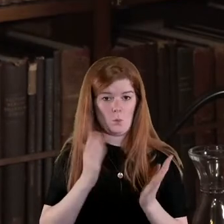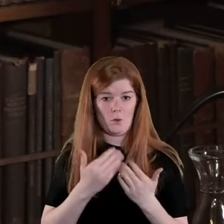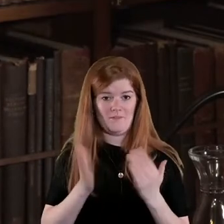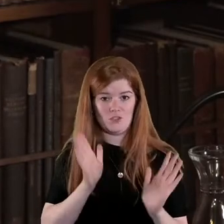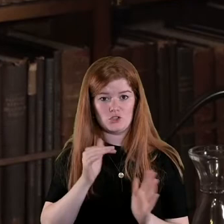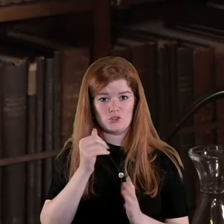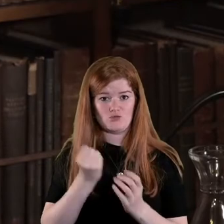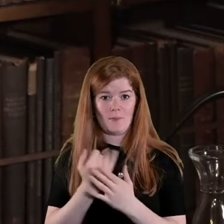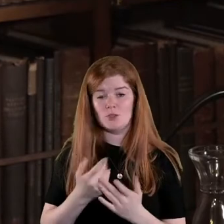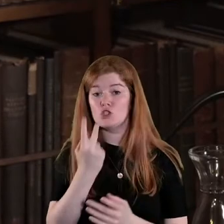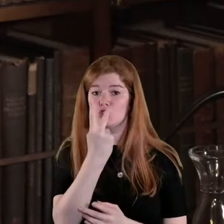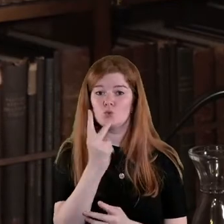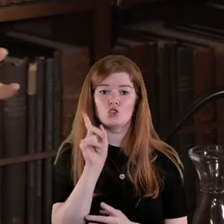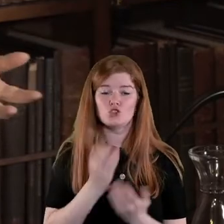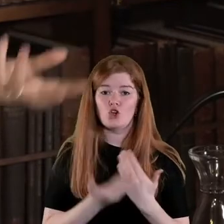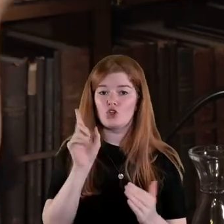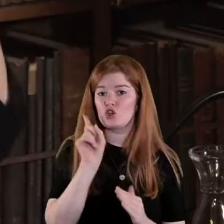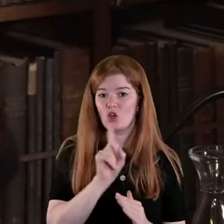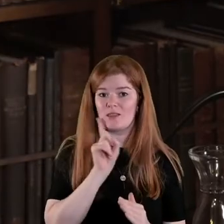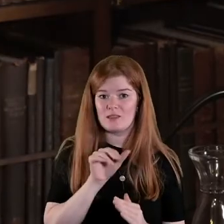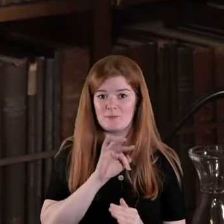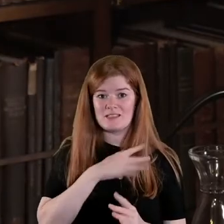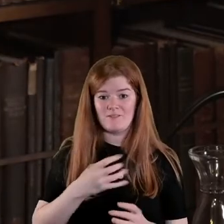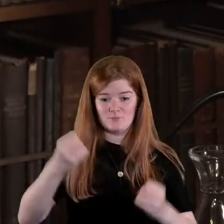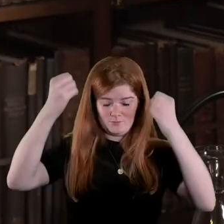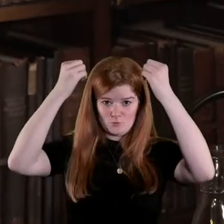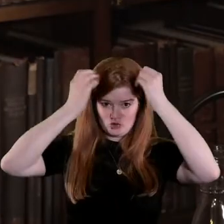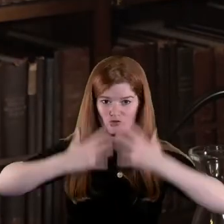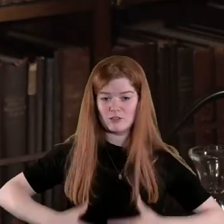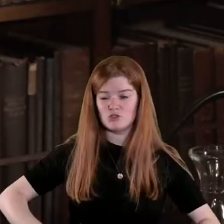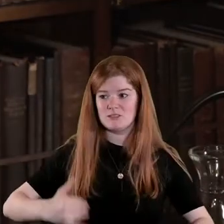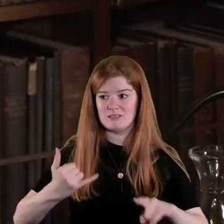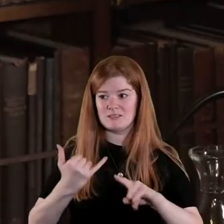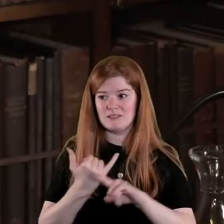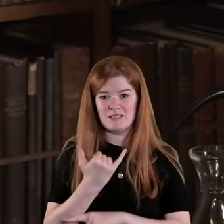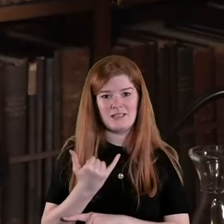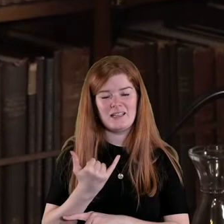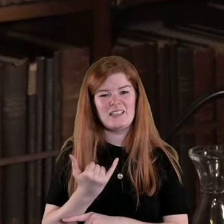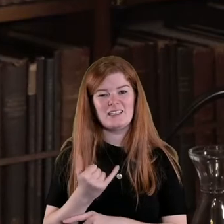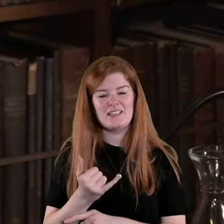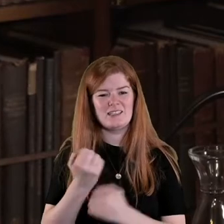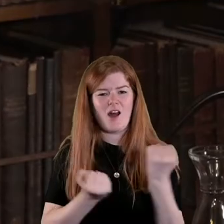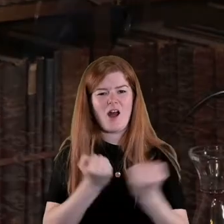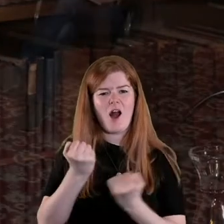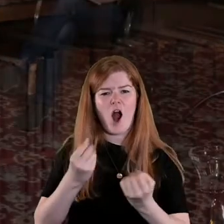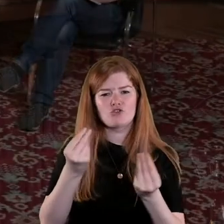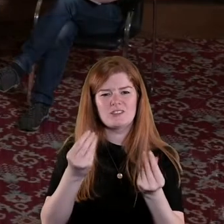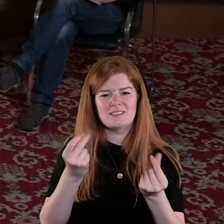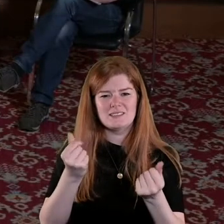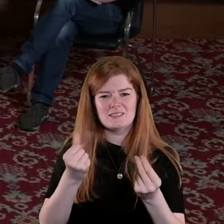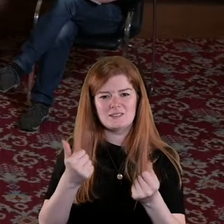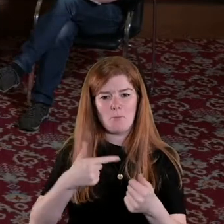of two young girls being doused in motor grease it said there's different variations